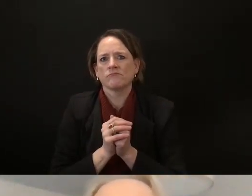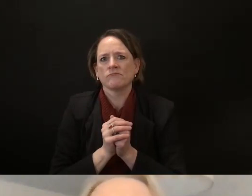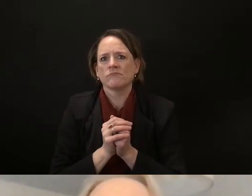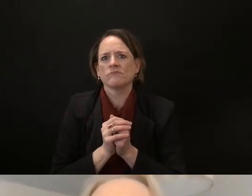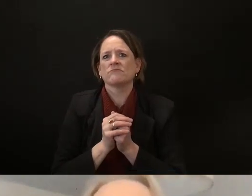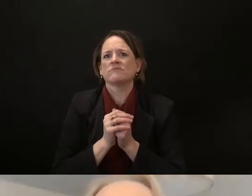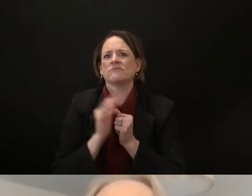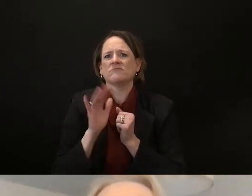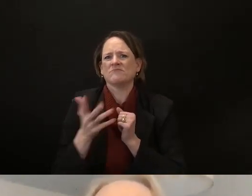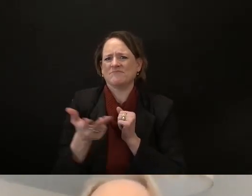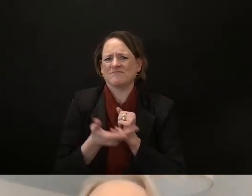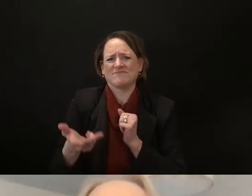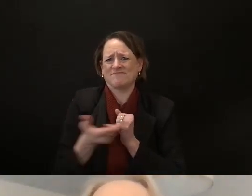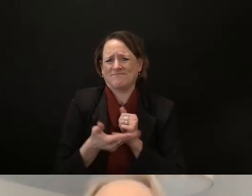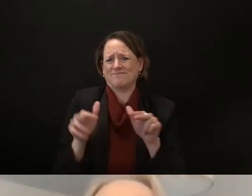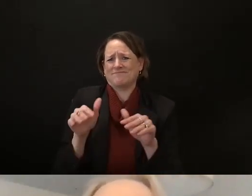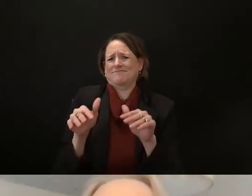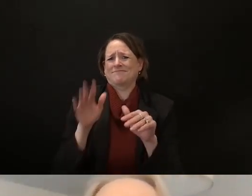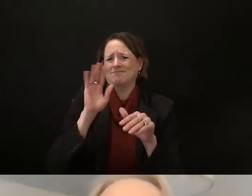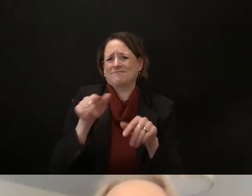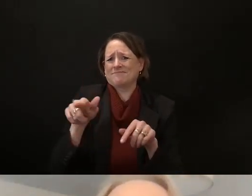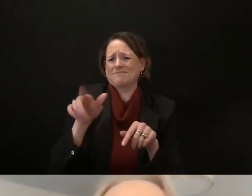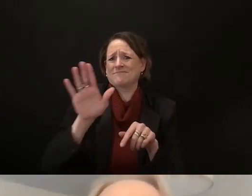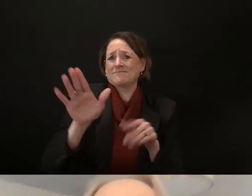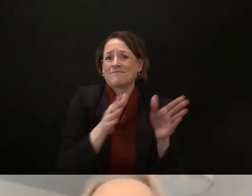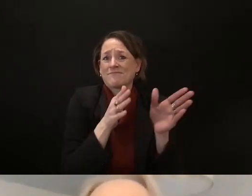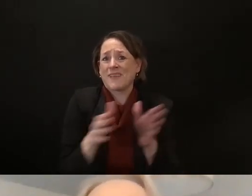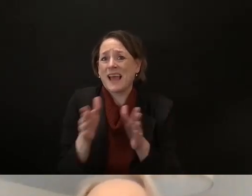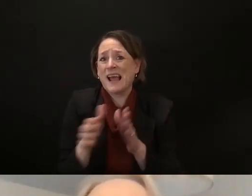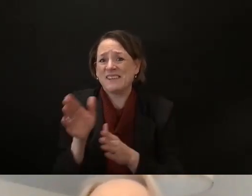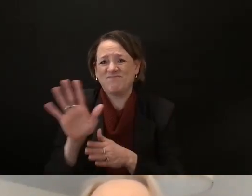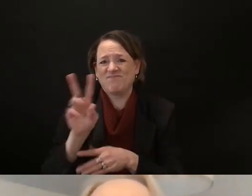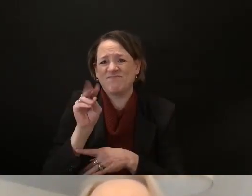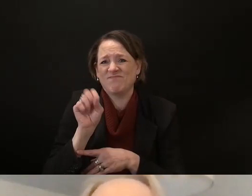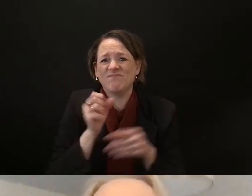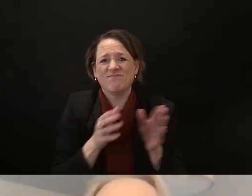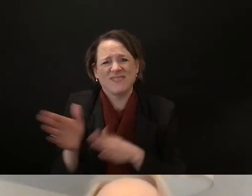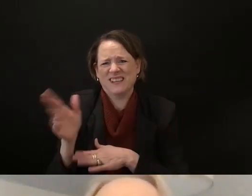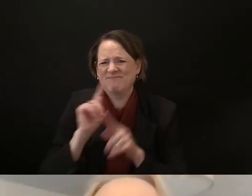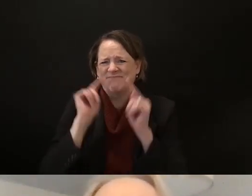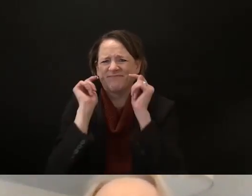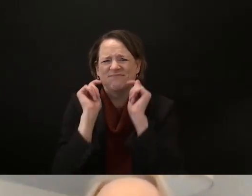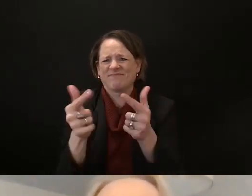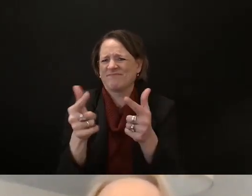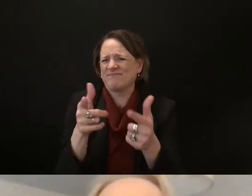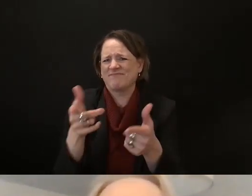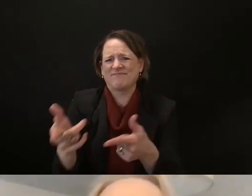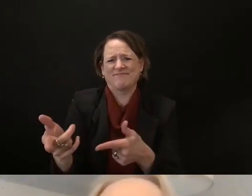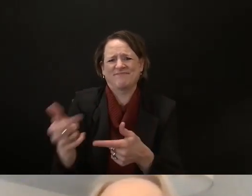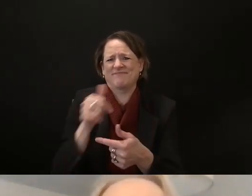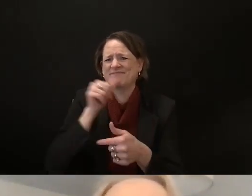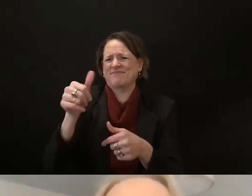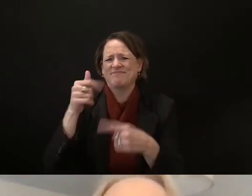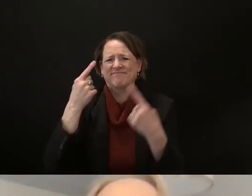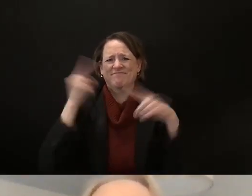when under the current legislative leadership under people like representative boss and at that time senator fitzgerald